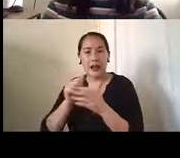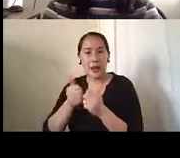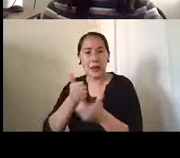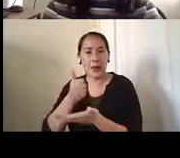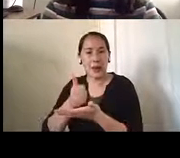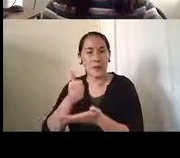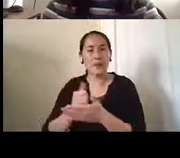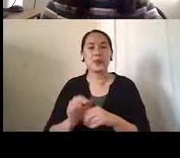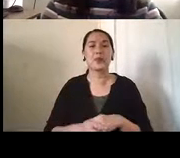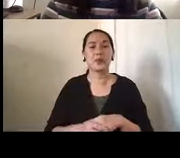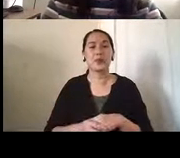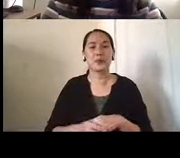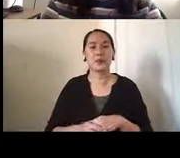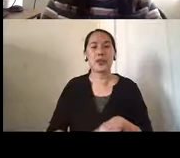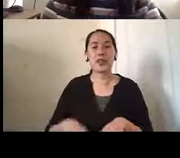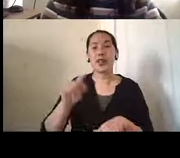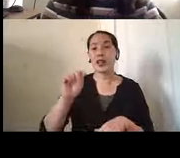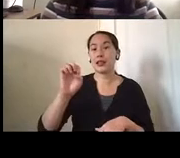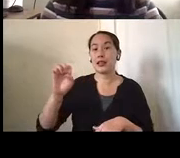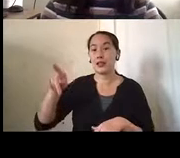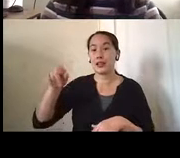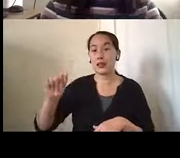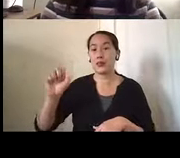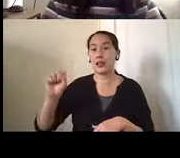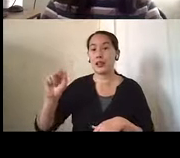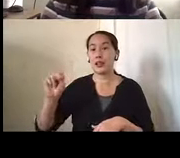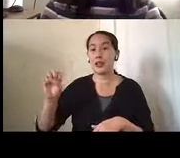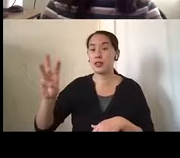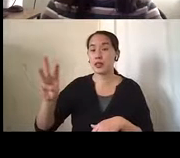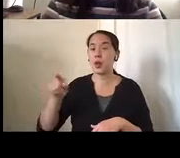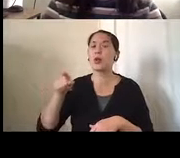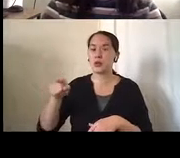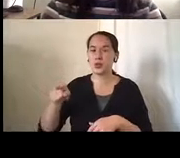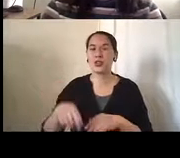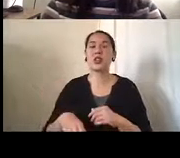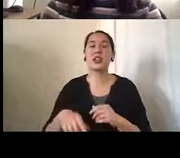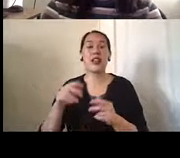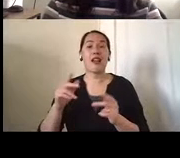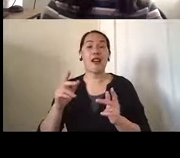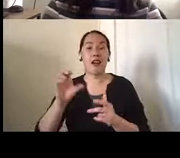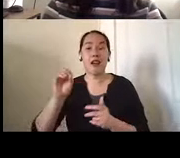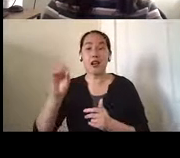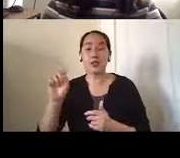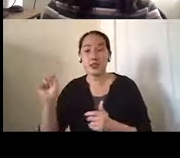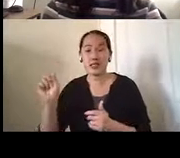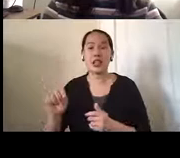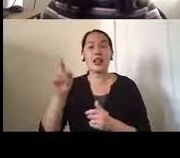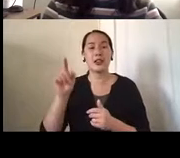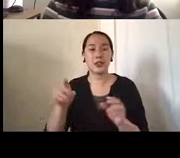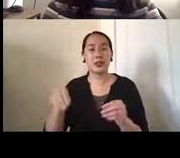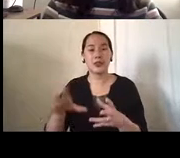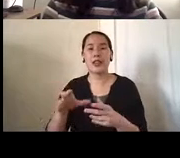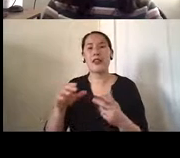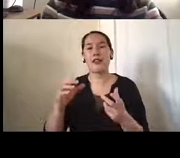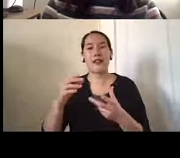often refer to. Um, she's an occupational therapist and she founded a company called Positive Approach to Care. And she provides, you know,